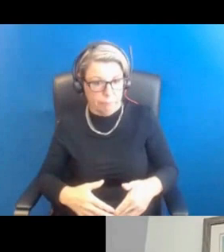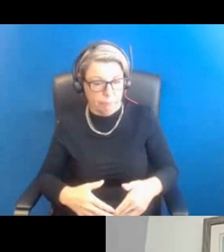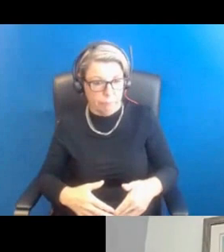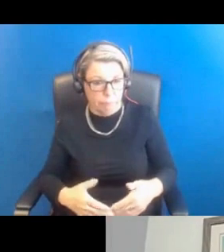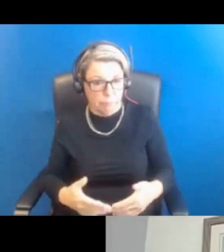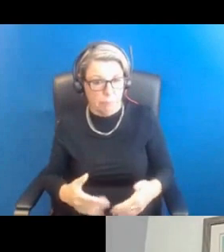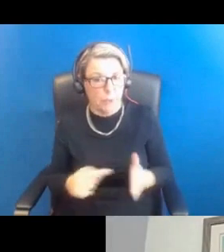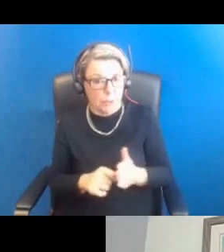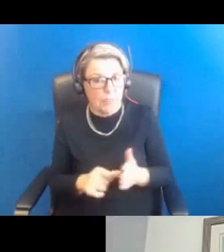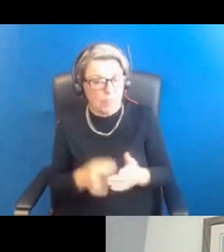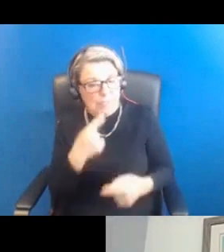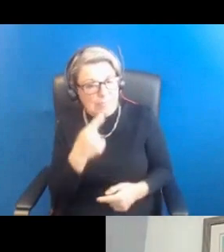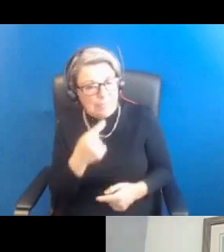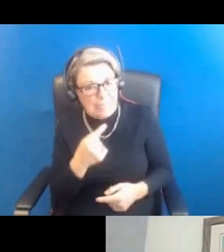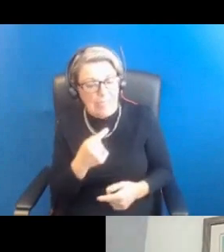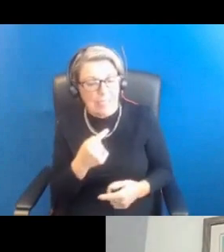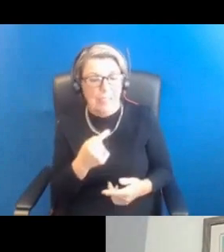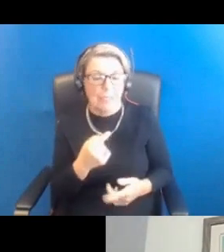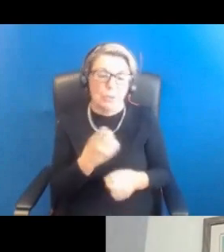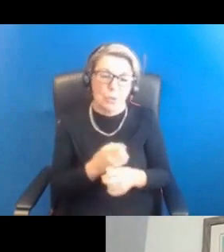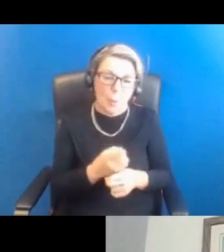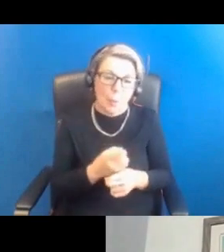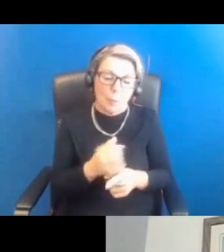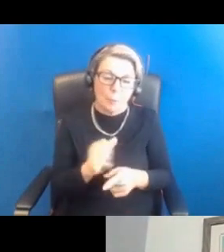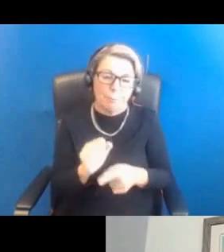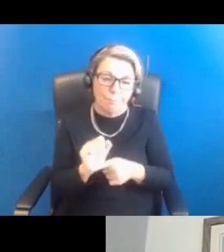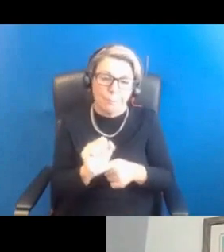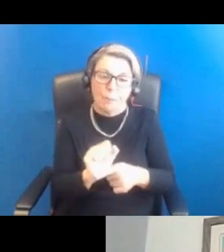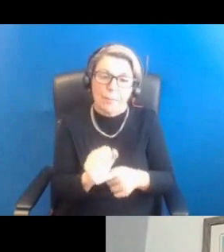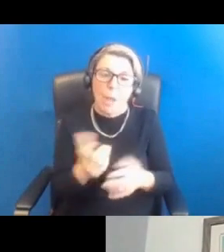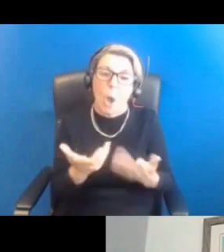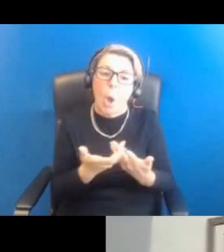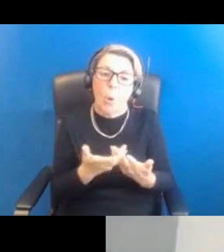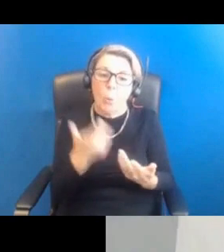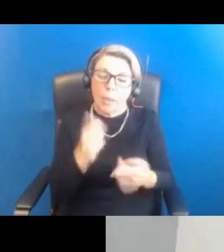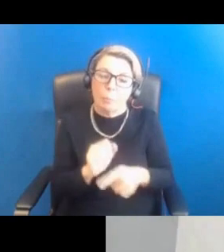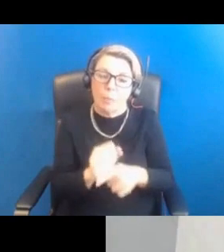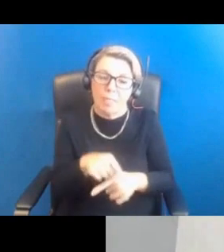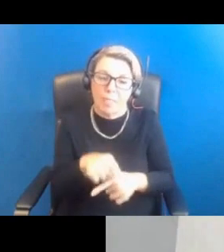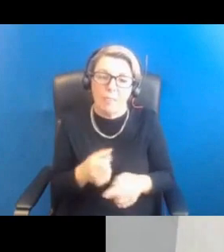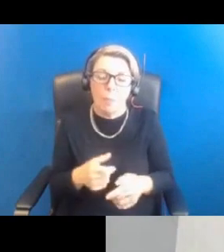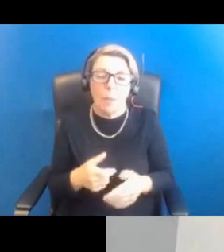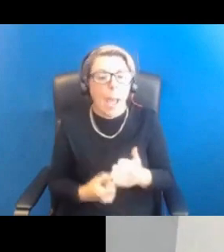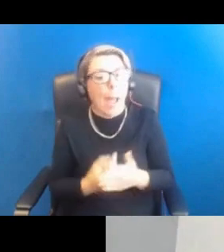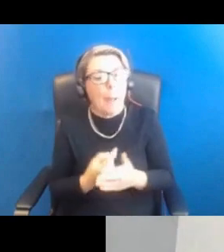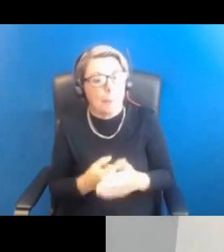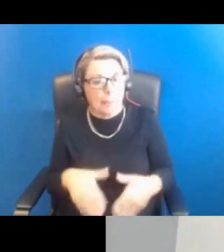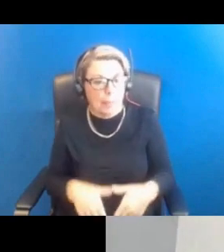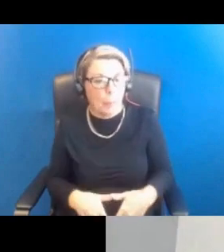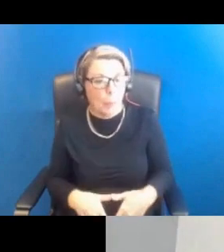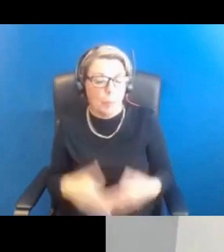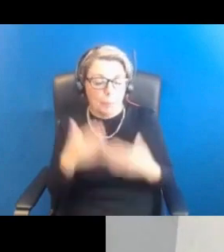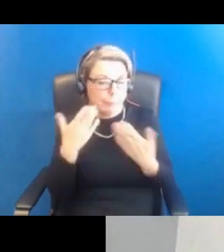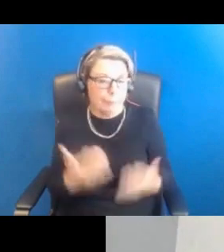it's very difficult to sort of talk about prevention and preventing things that are that are going to